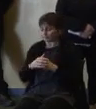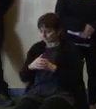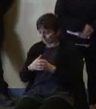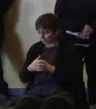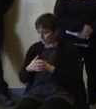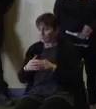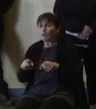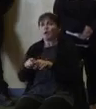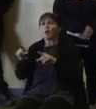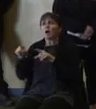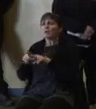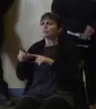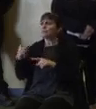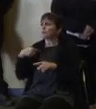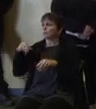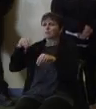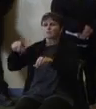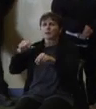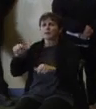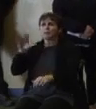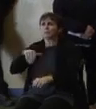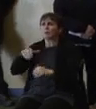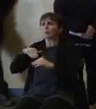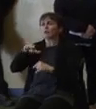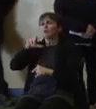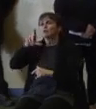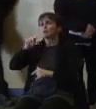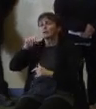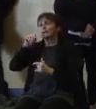plus billion dollars between our money and the federal money.